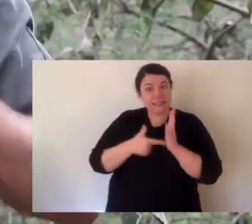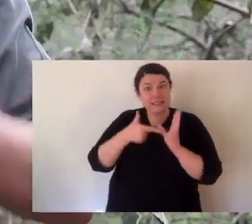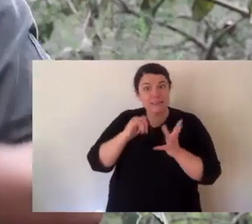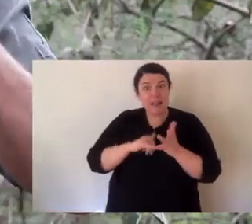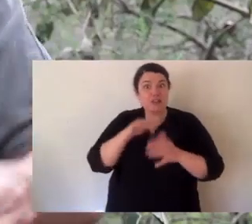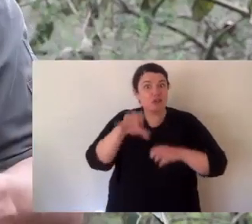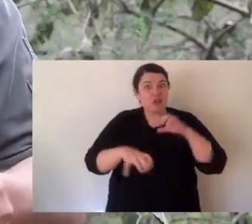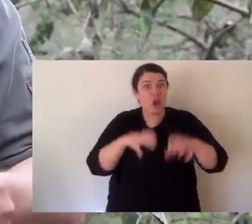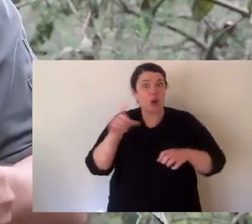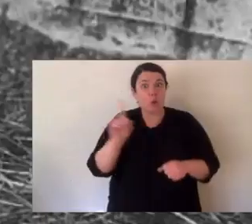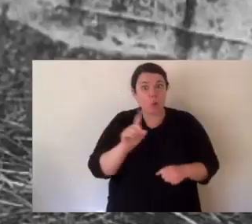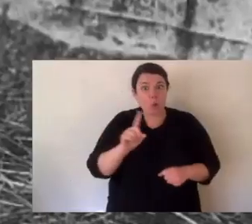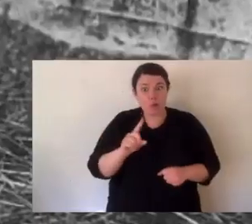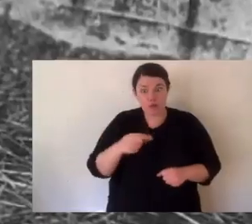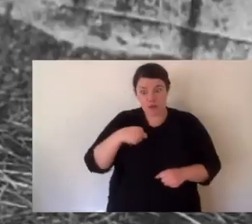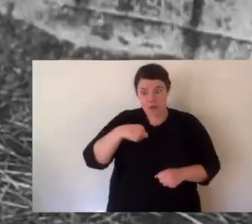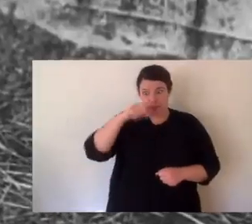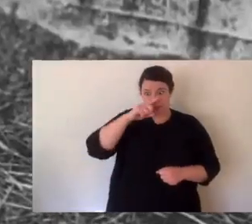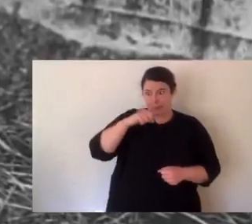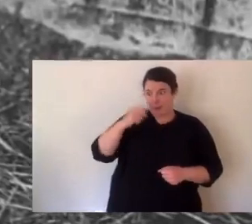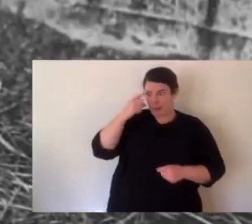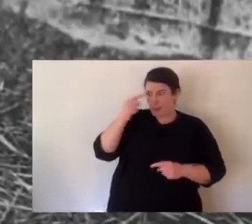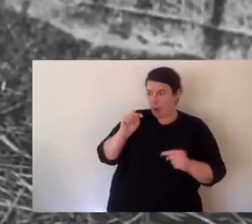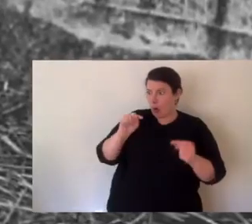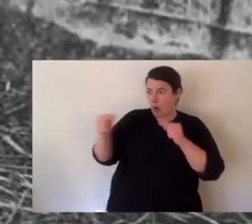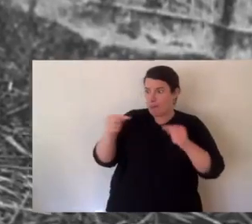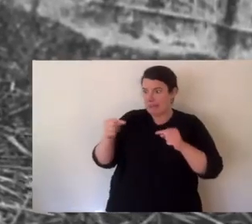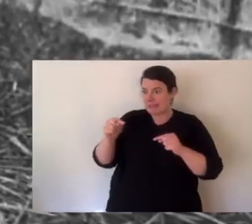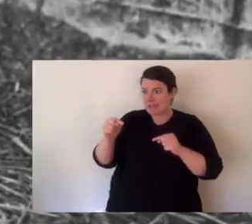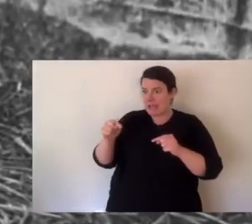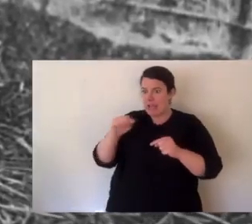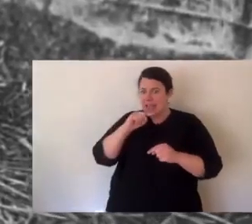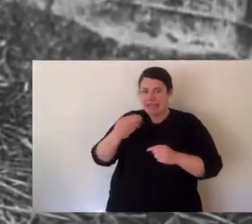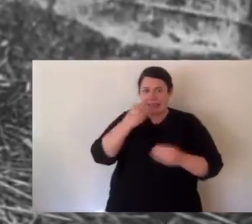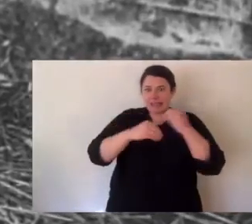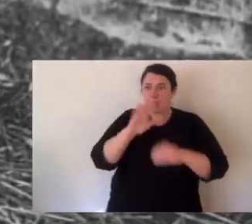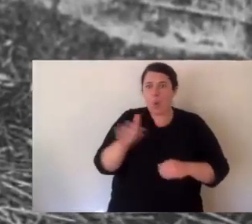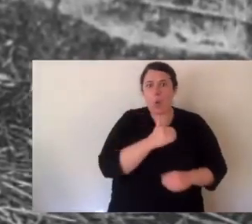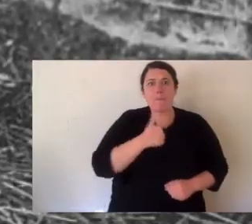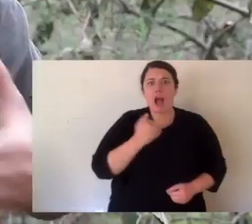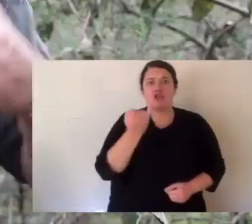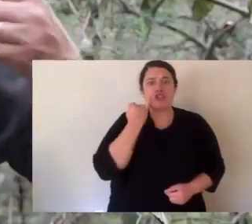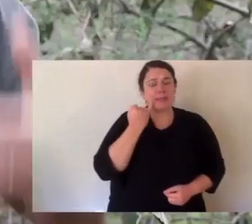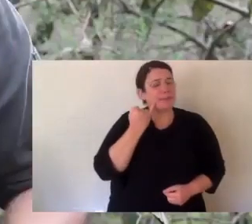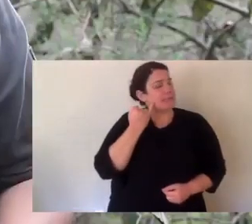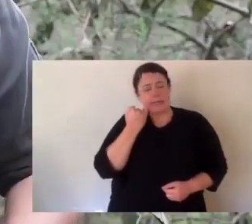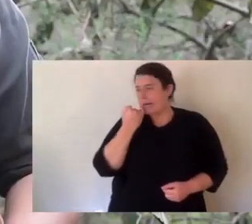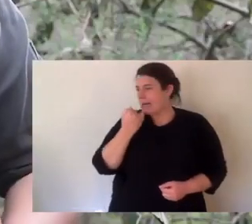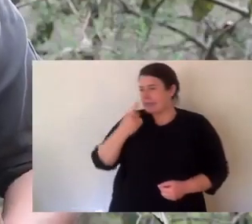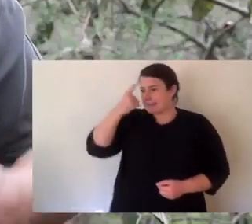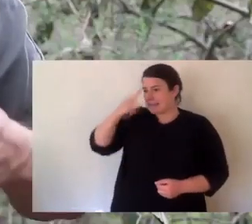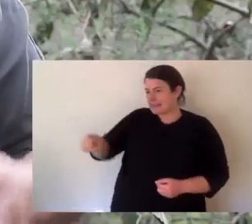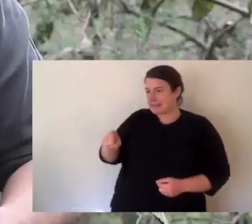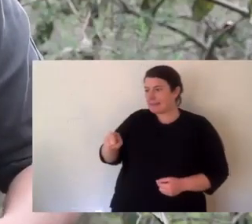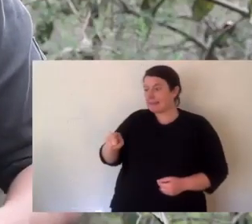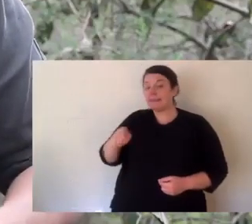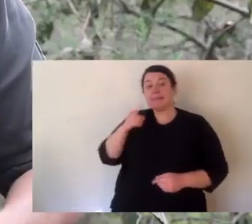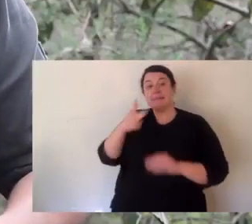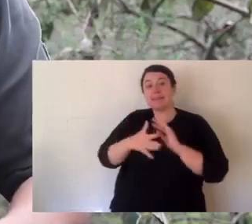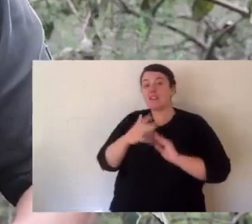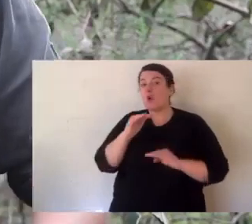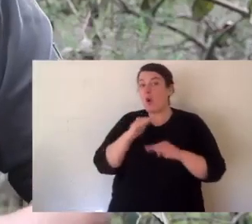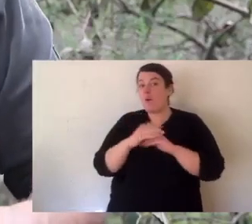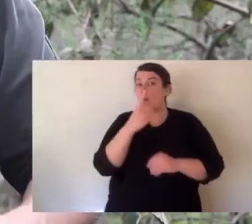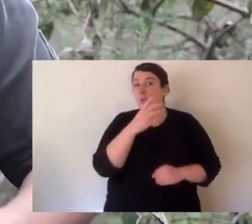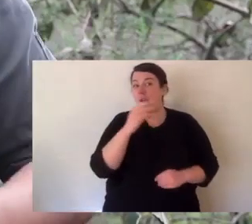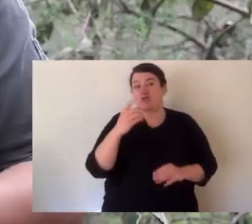hunted to extinction. Humans saw it as a competitor and a predator of sheep. So because of that,